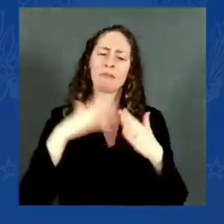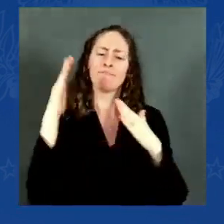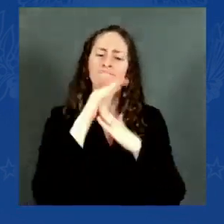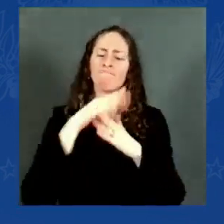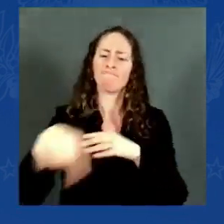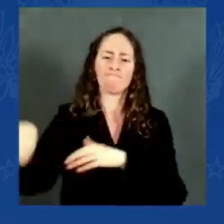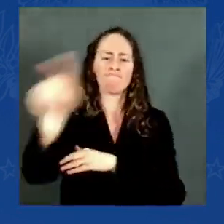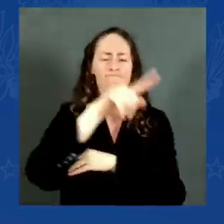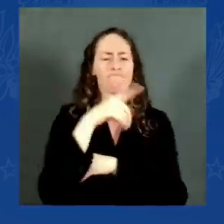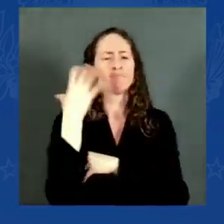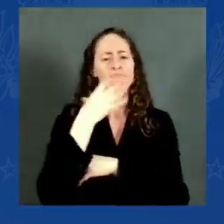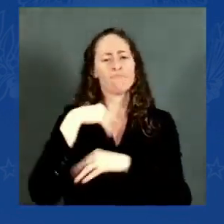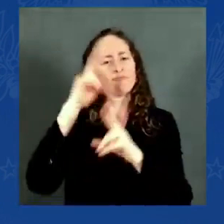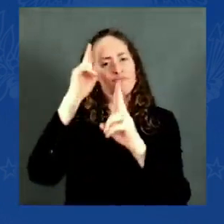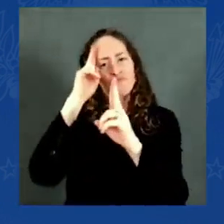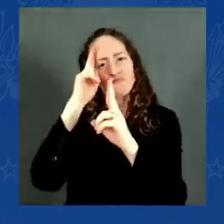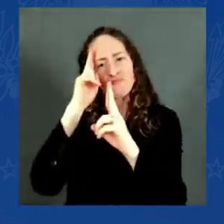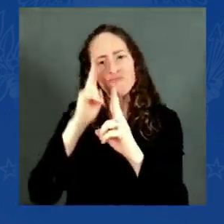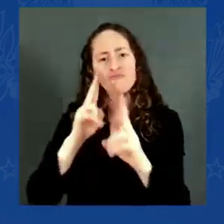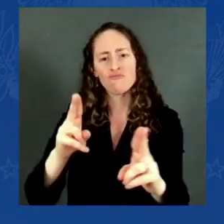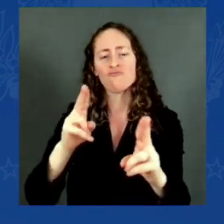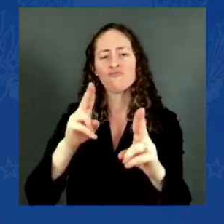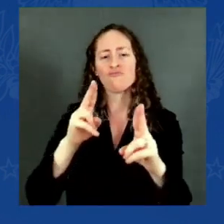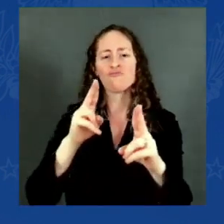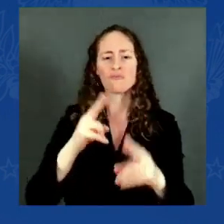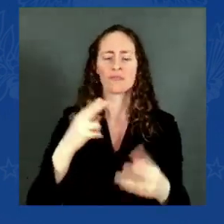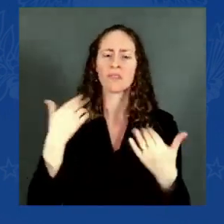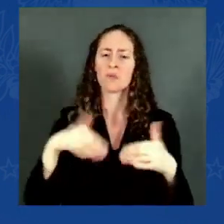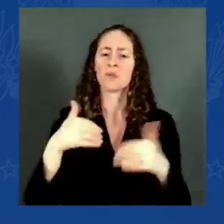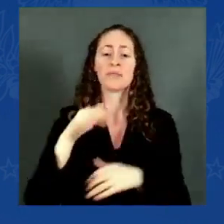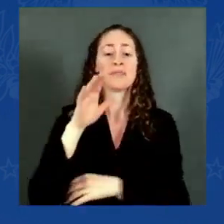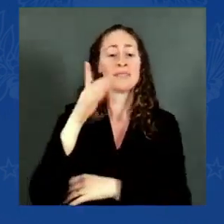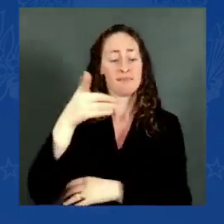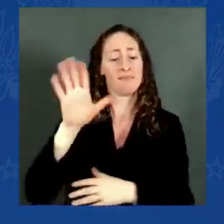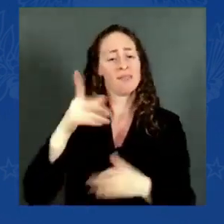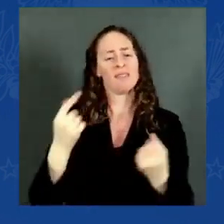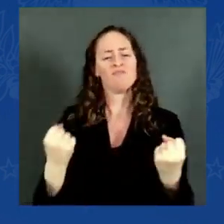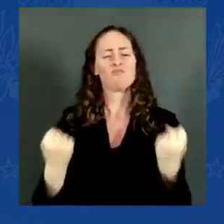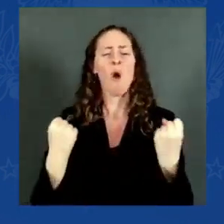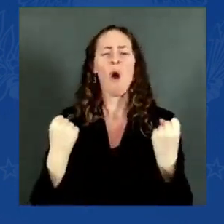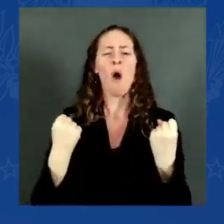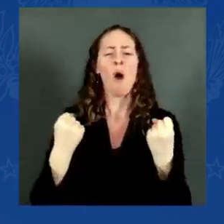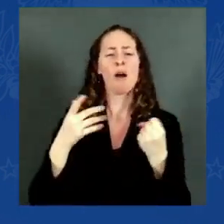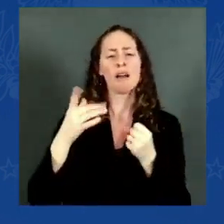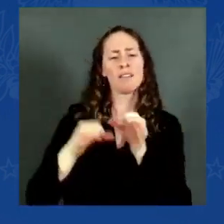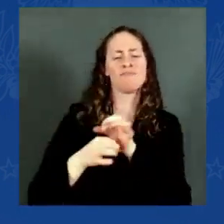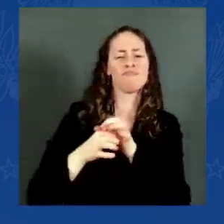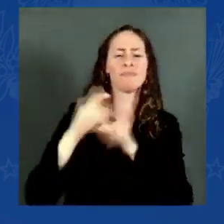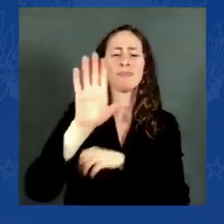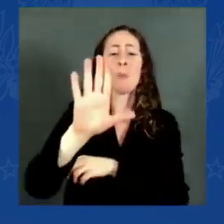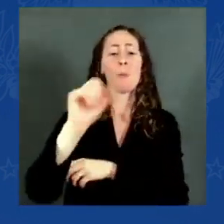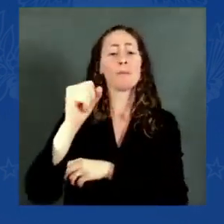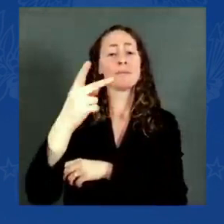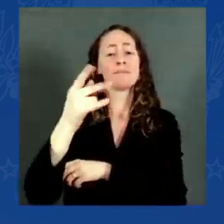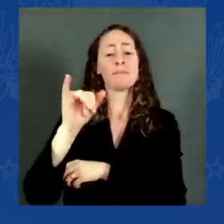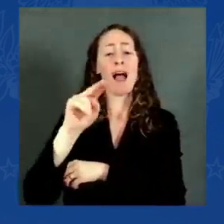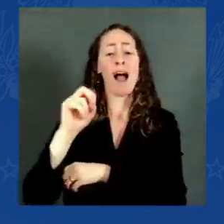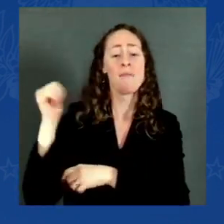spine of this country. And all of us, all of us owe you.